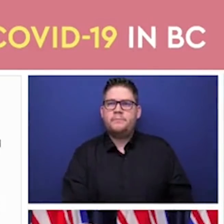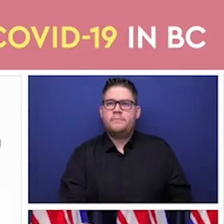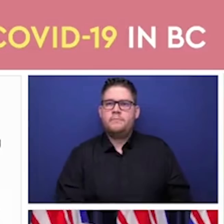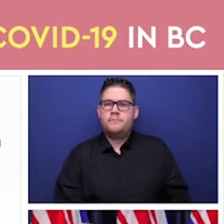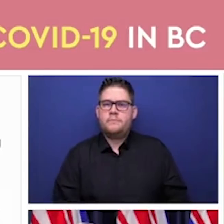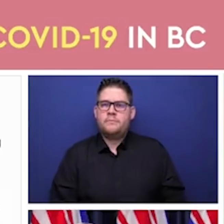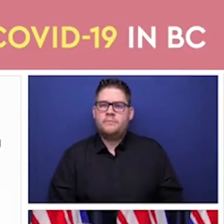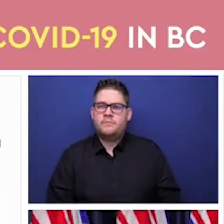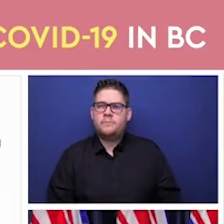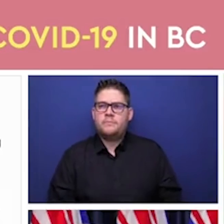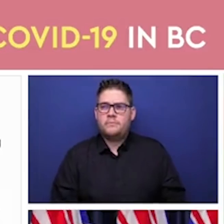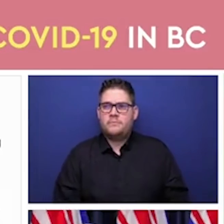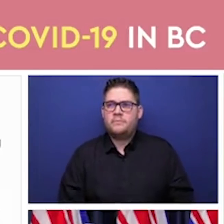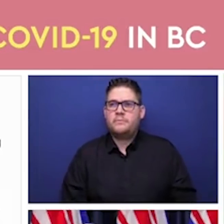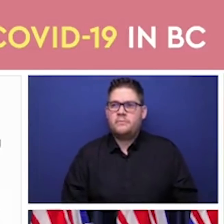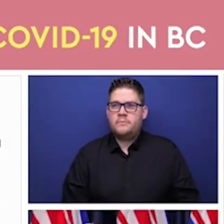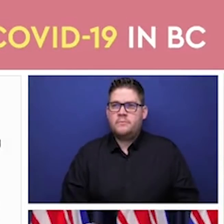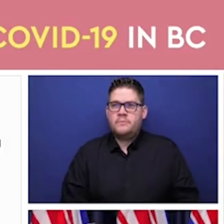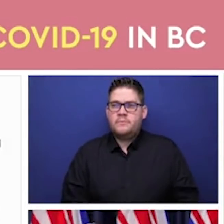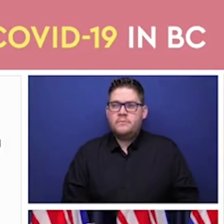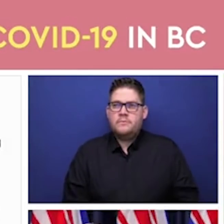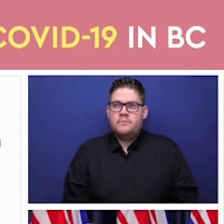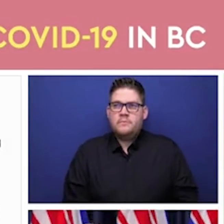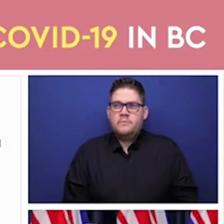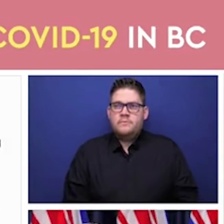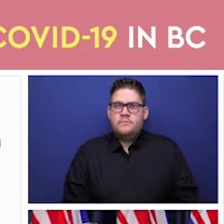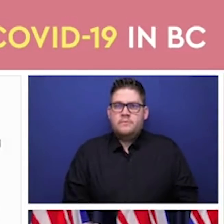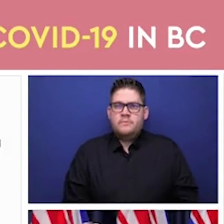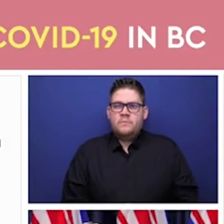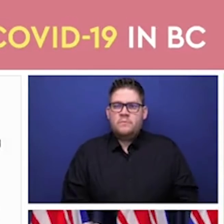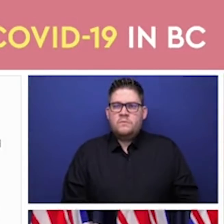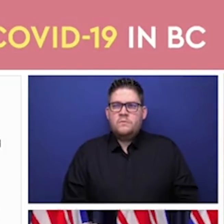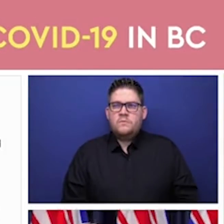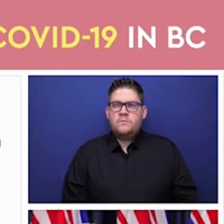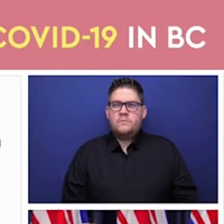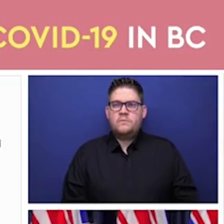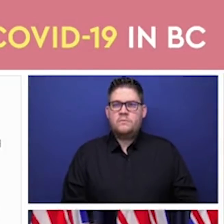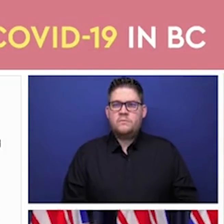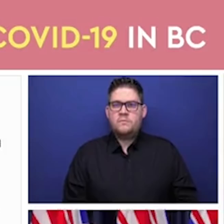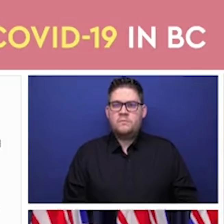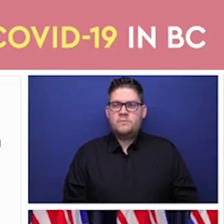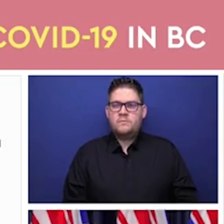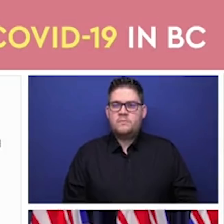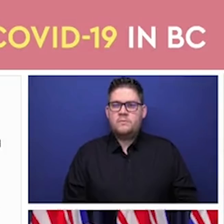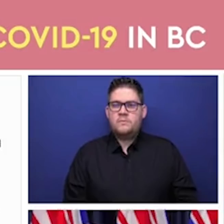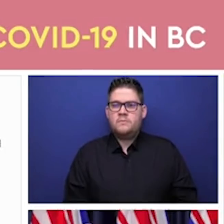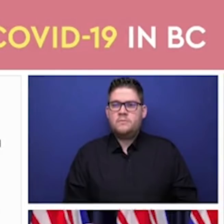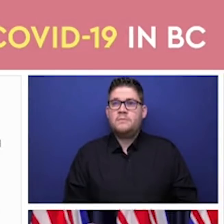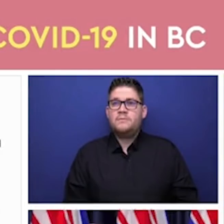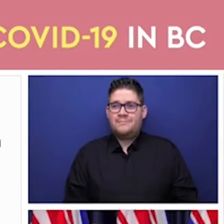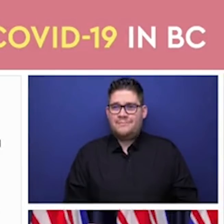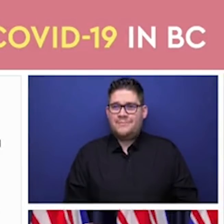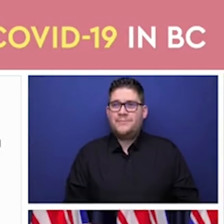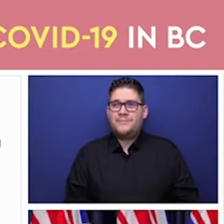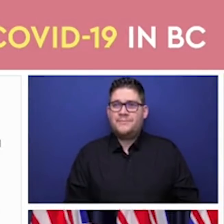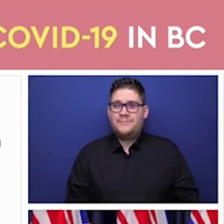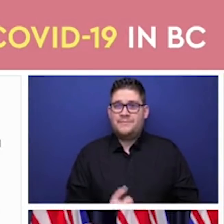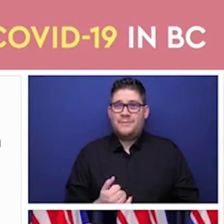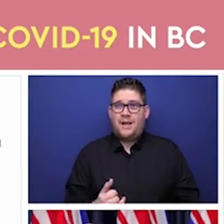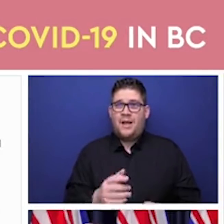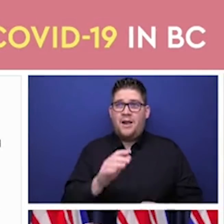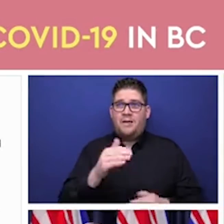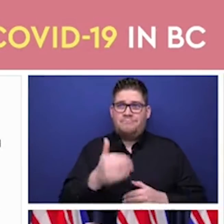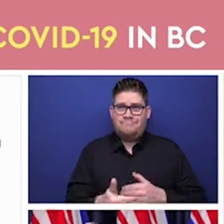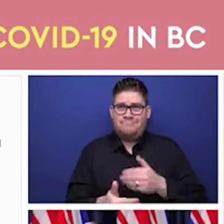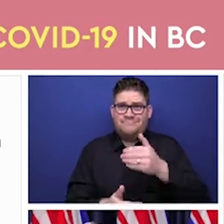change. So just right up front, we've just had this news of AstraZeneca at the very end of the week. Not quite sure the